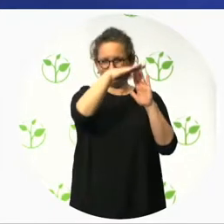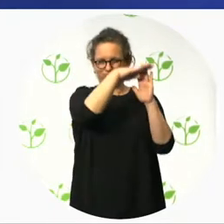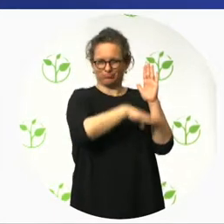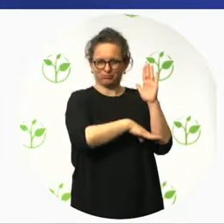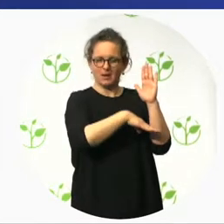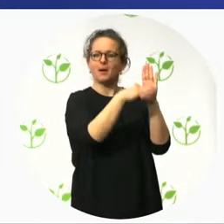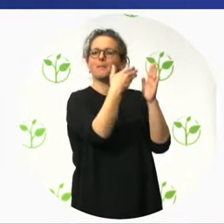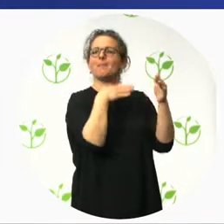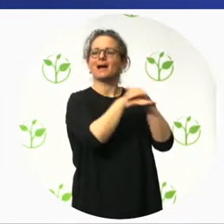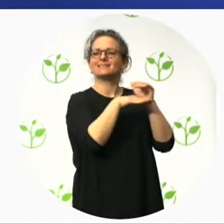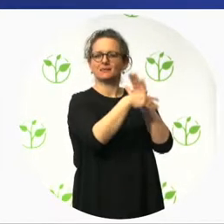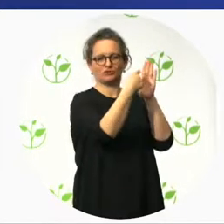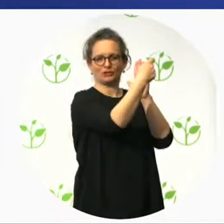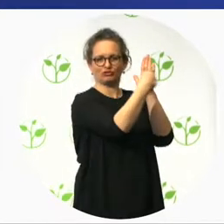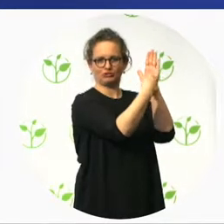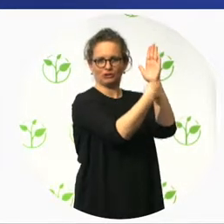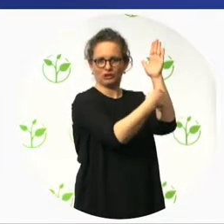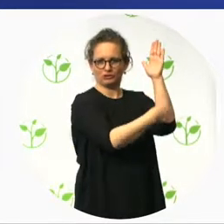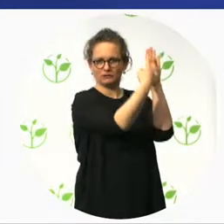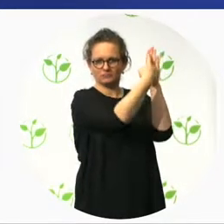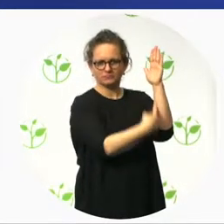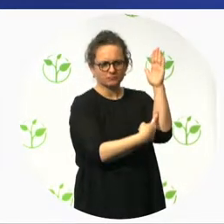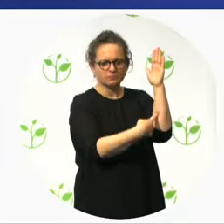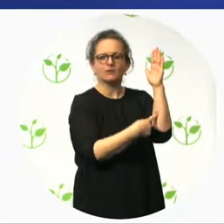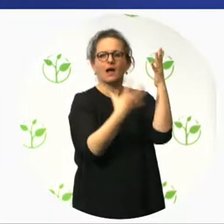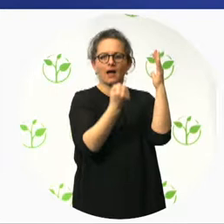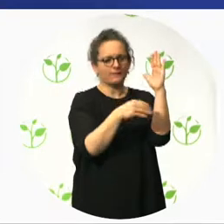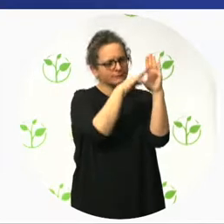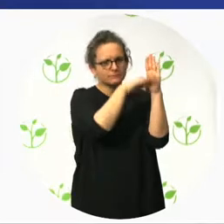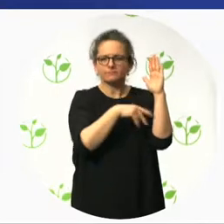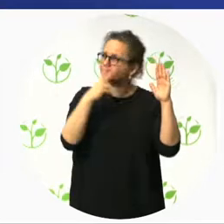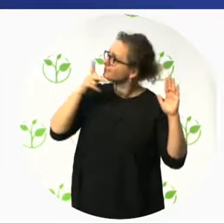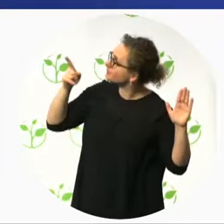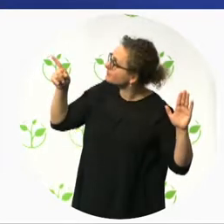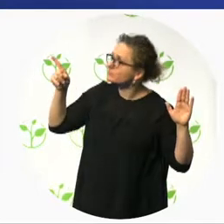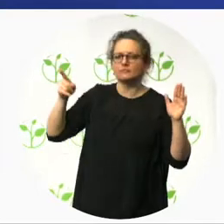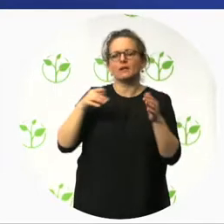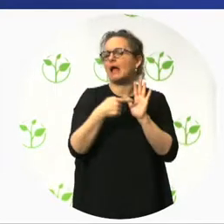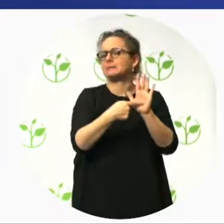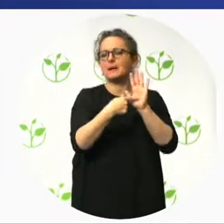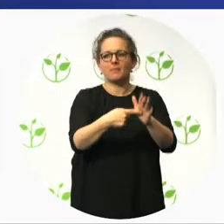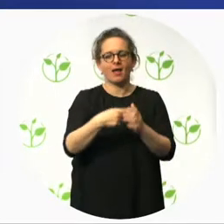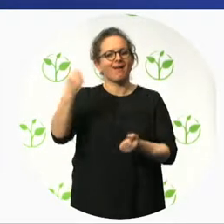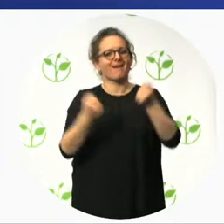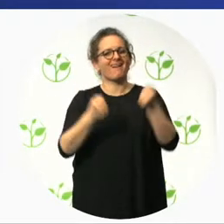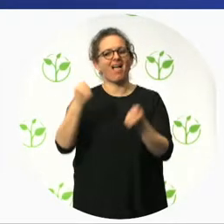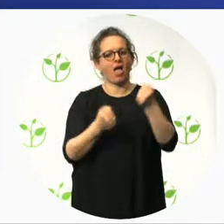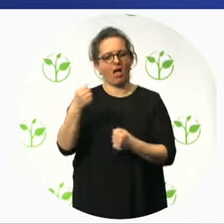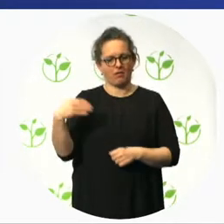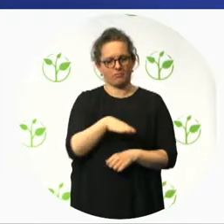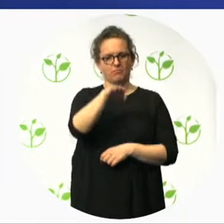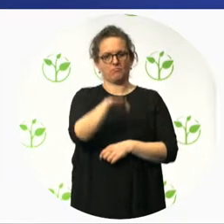lots, how parking lots should look like. The online check was